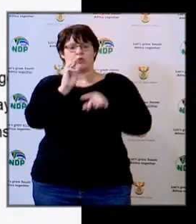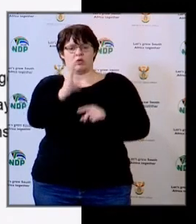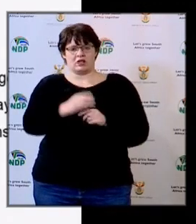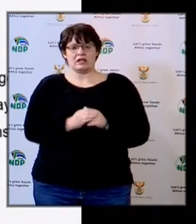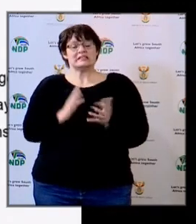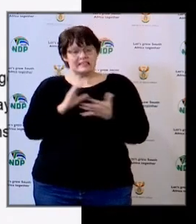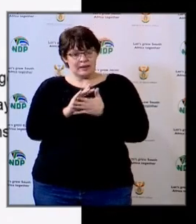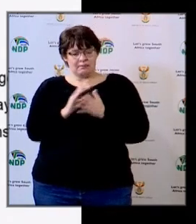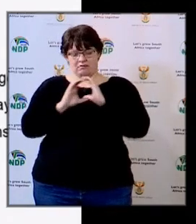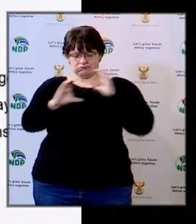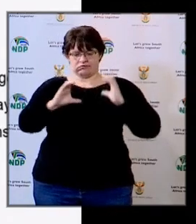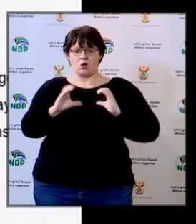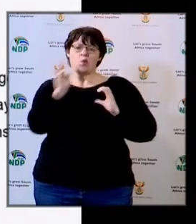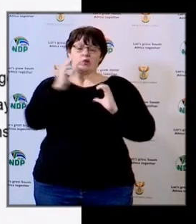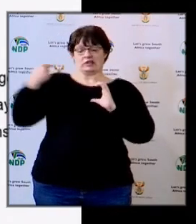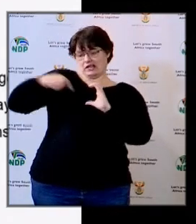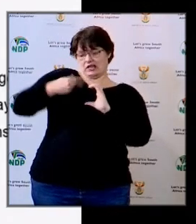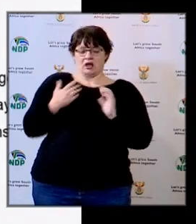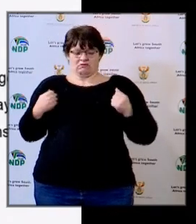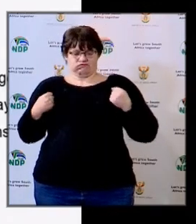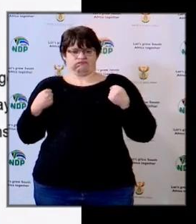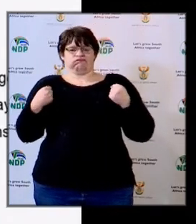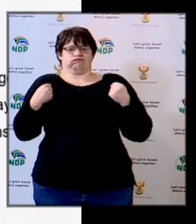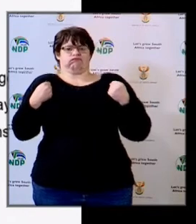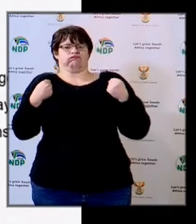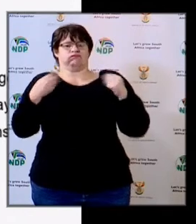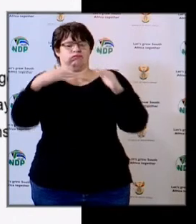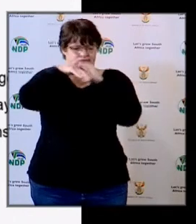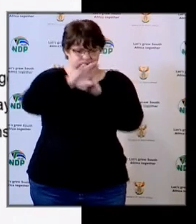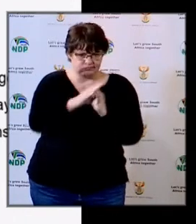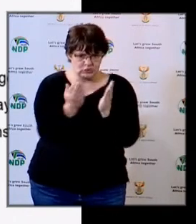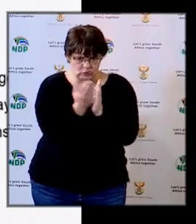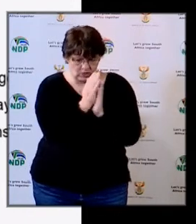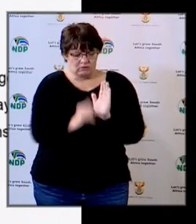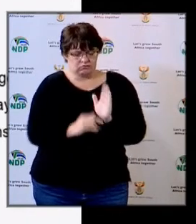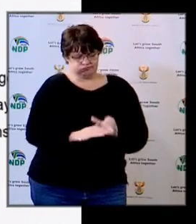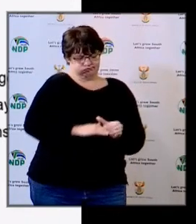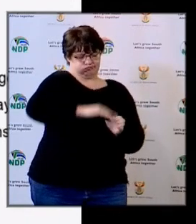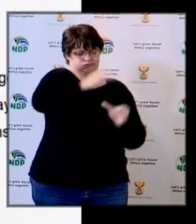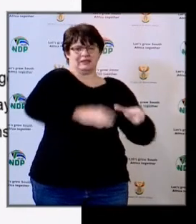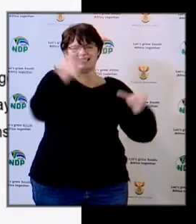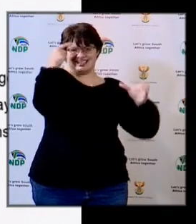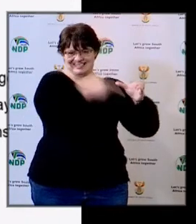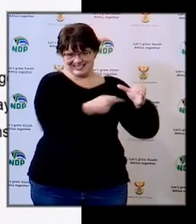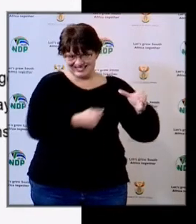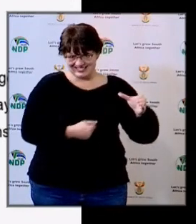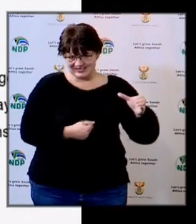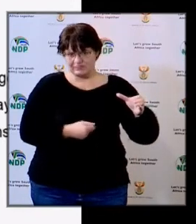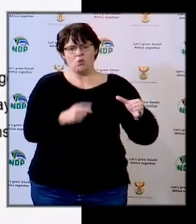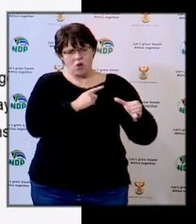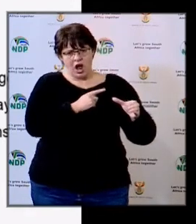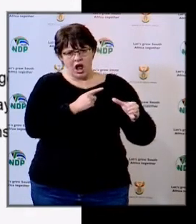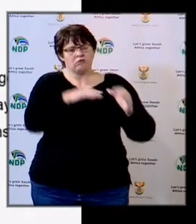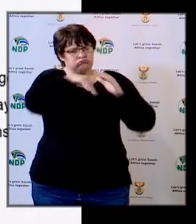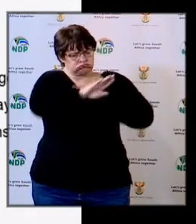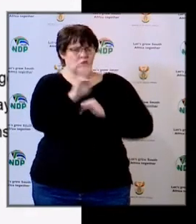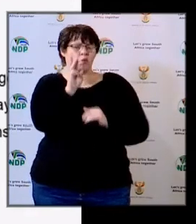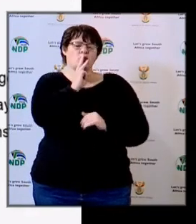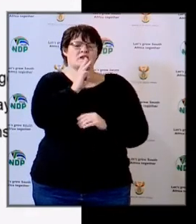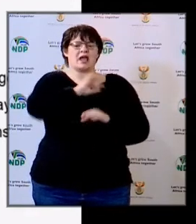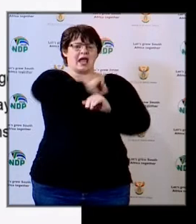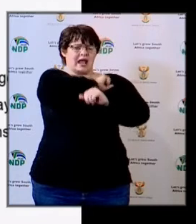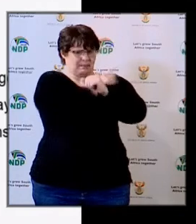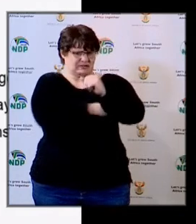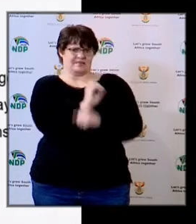tankering to schools, particularly those that have tanks or storage capacity.